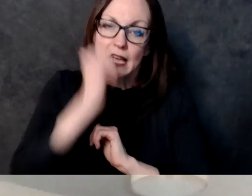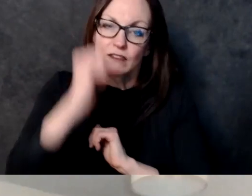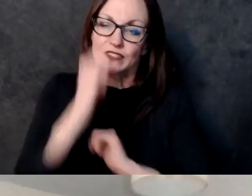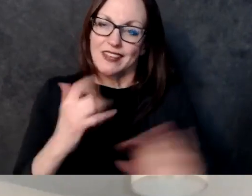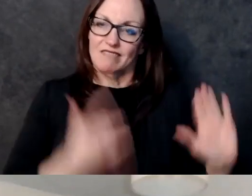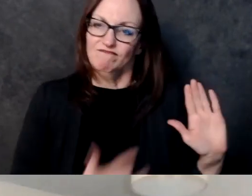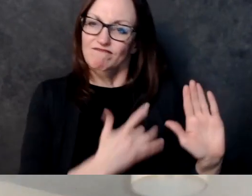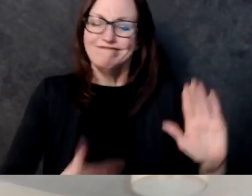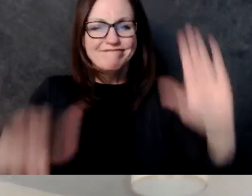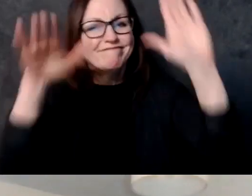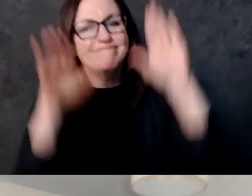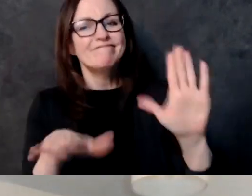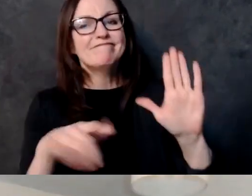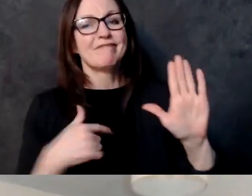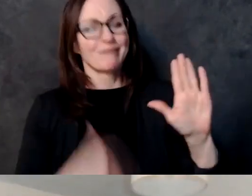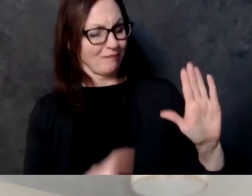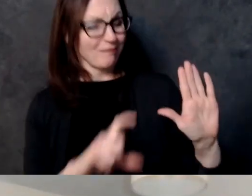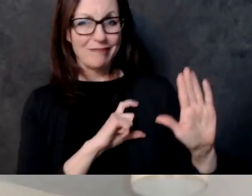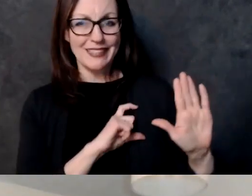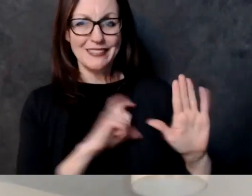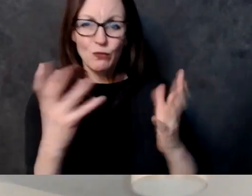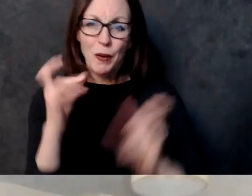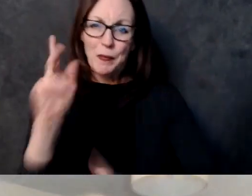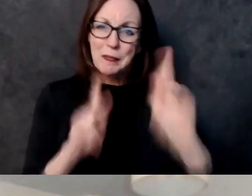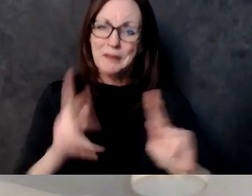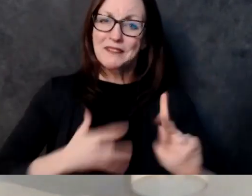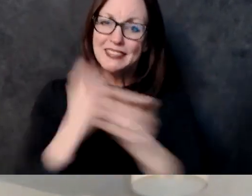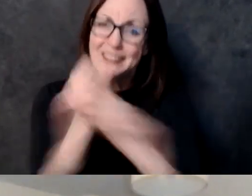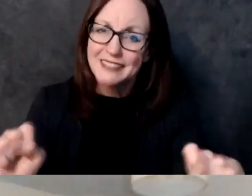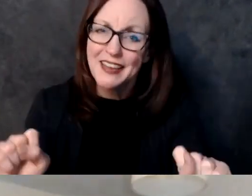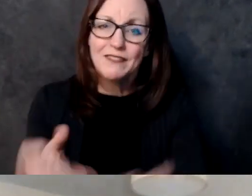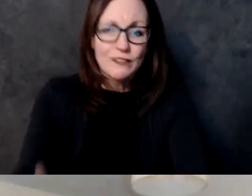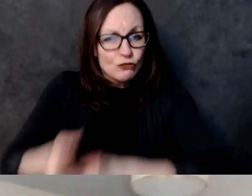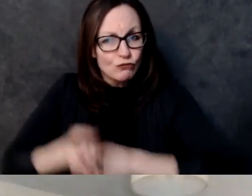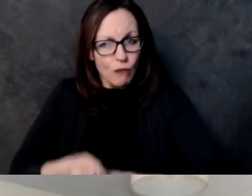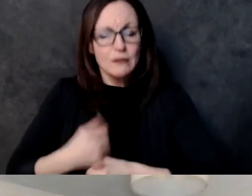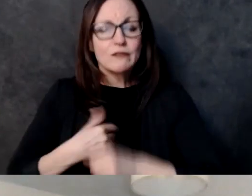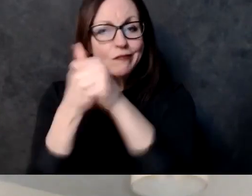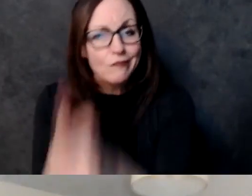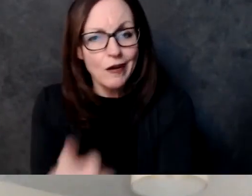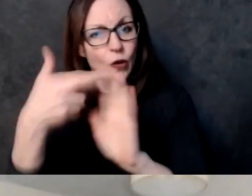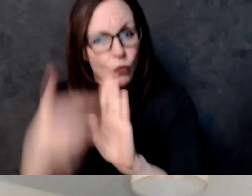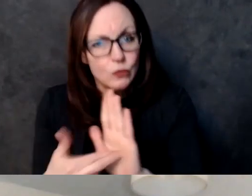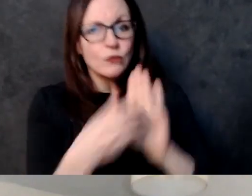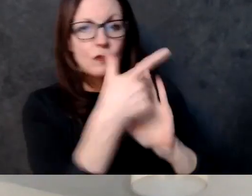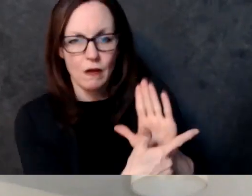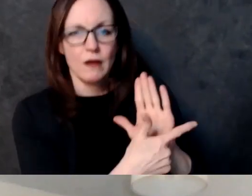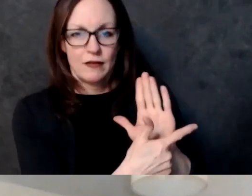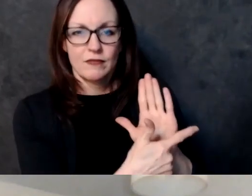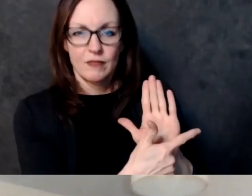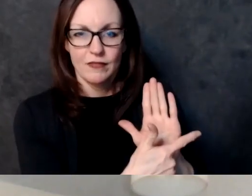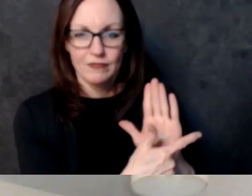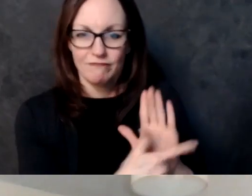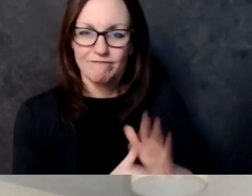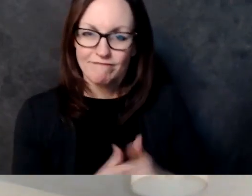that comes from both uh police and it also has a calming effect on the public um i think there's we're at the point right